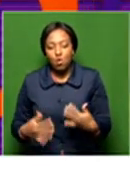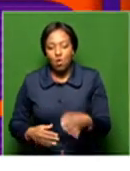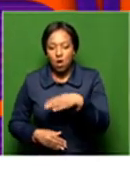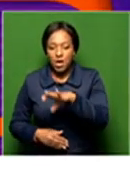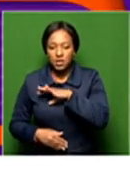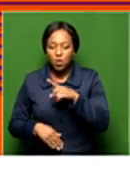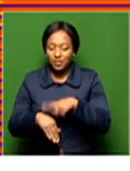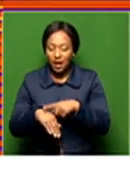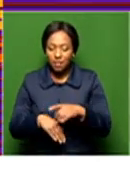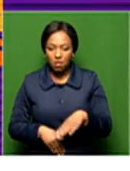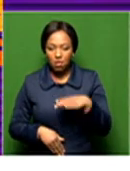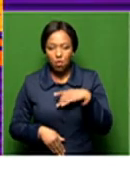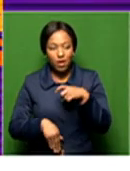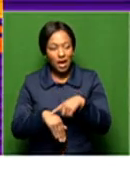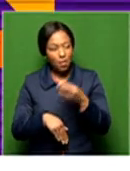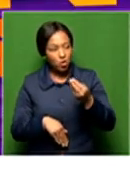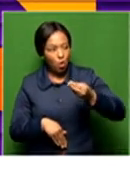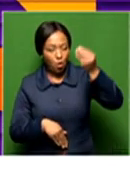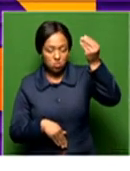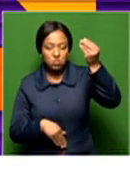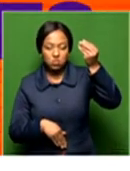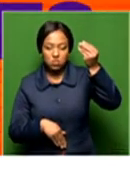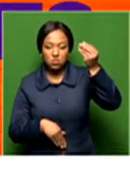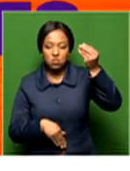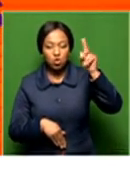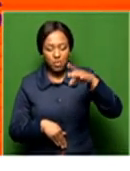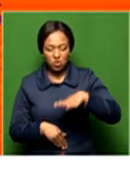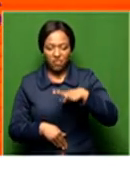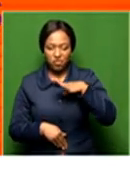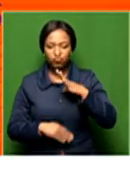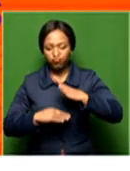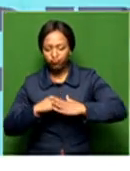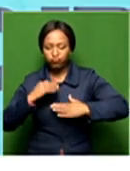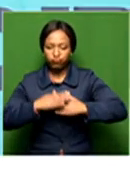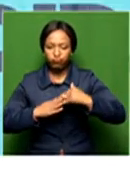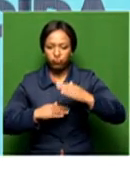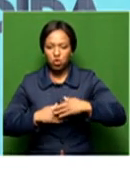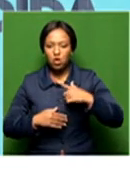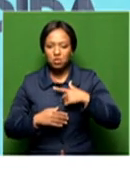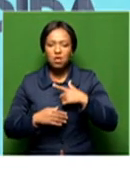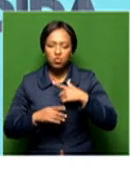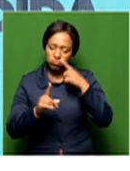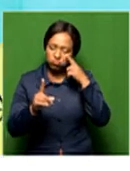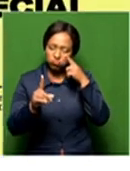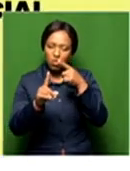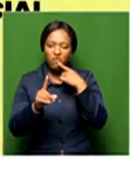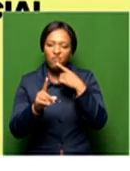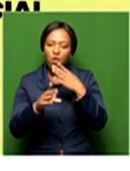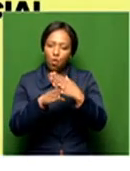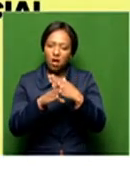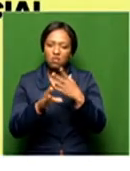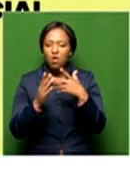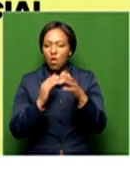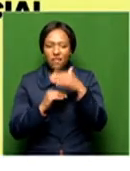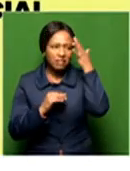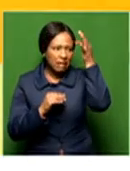from a young age, because even when you're older, for you to have the confidence to build into a particular career or go for a particular